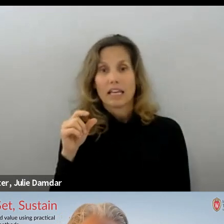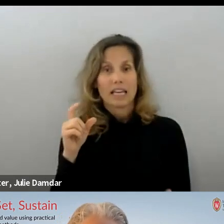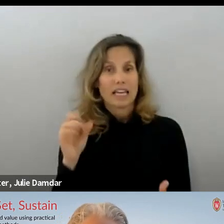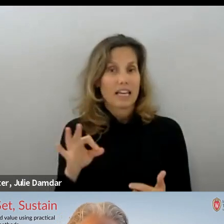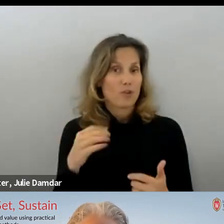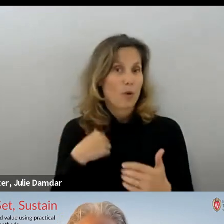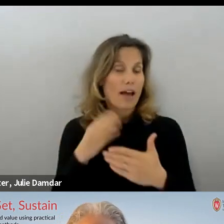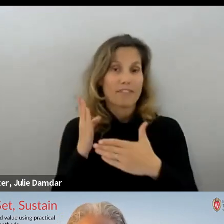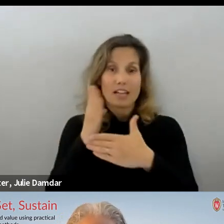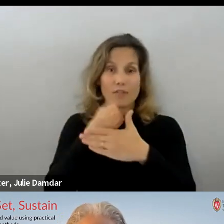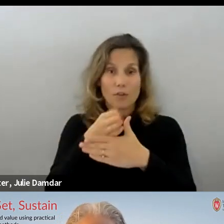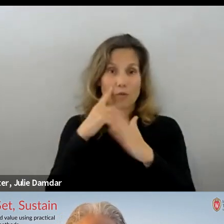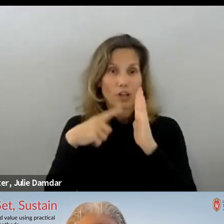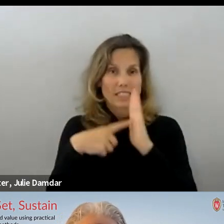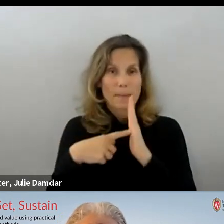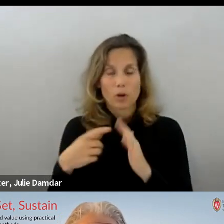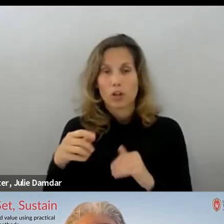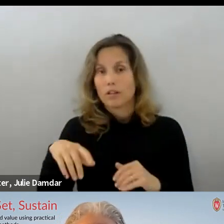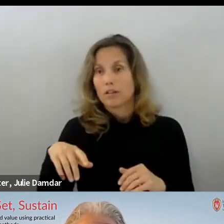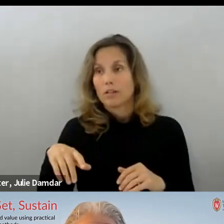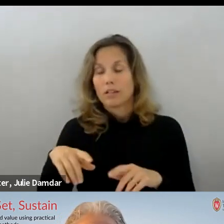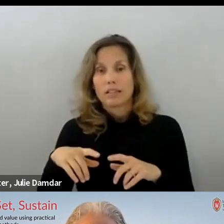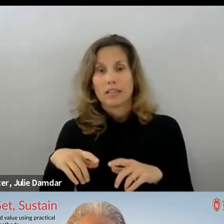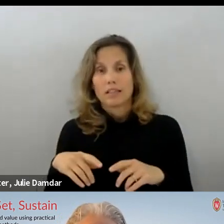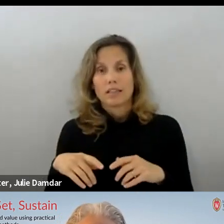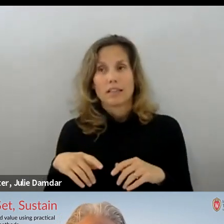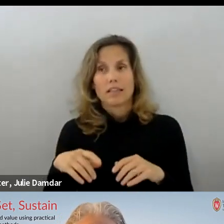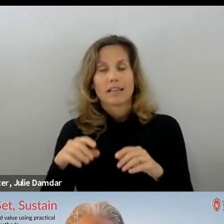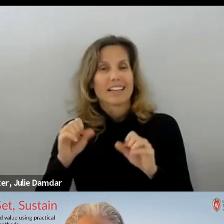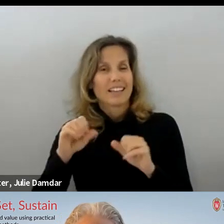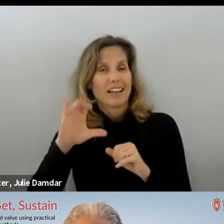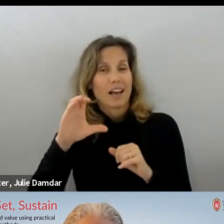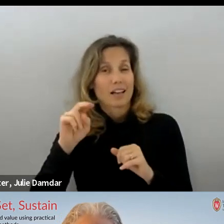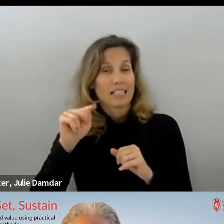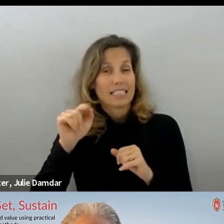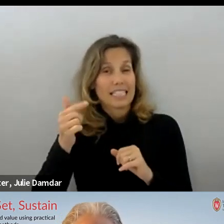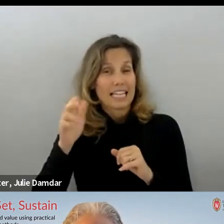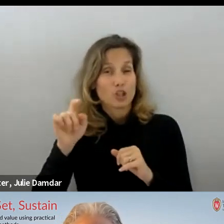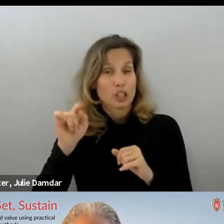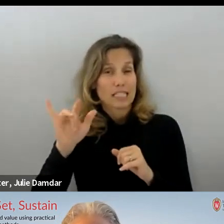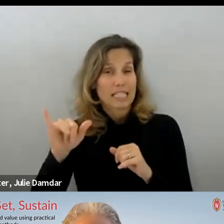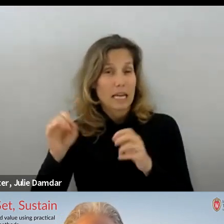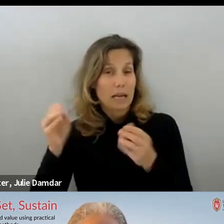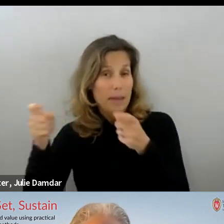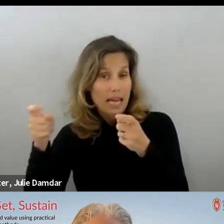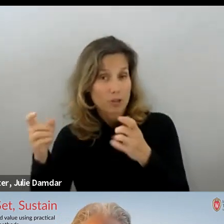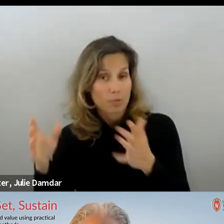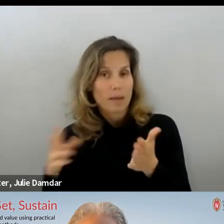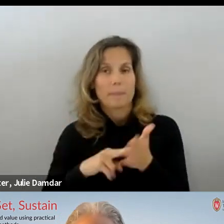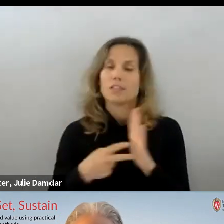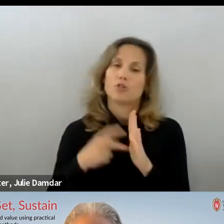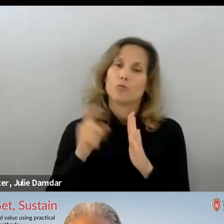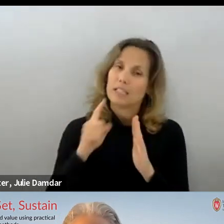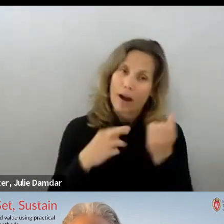management, for example, you know, we know that effective contingency management requires sort of a steady stream of reinforcement.